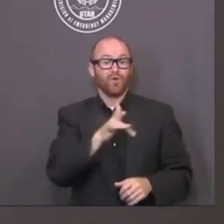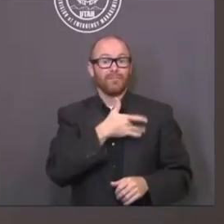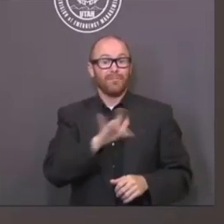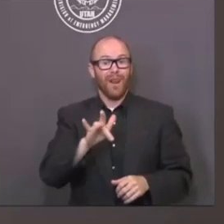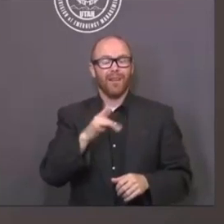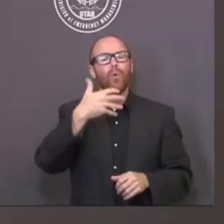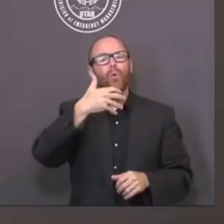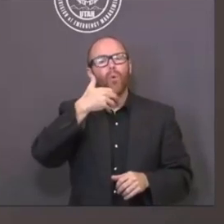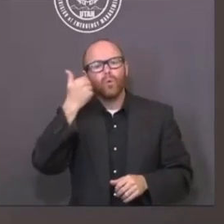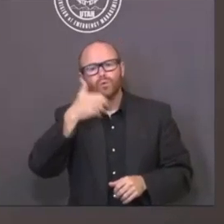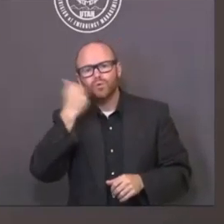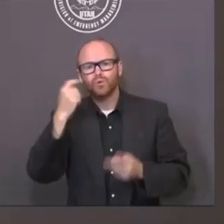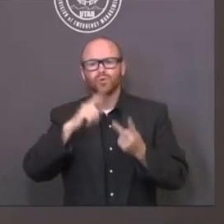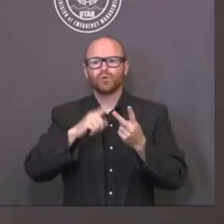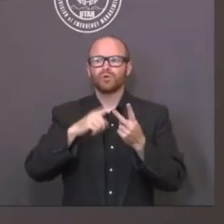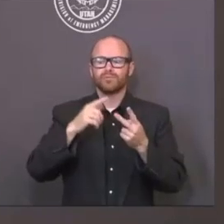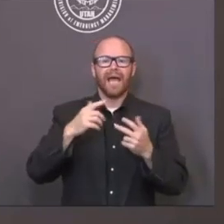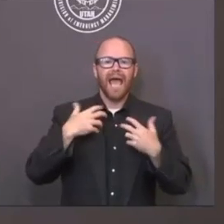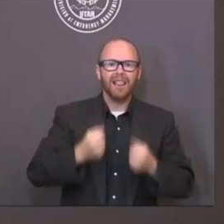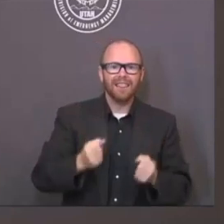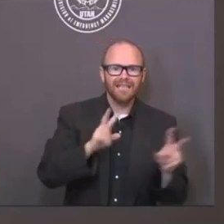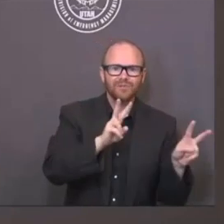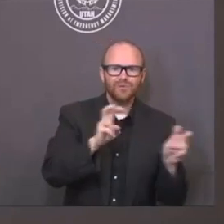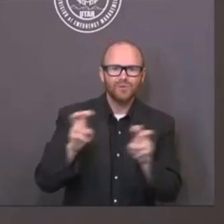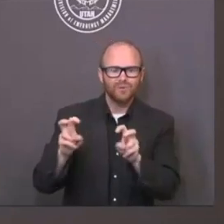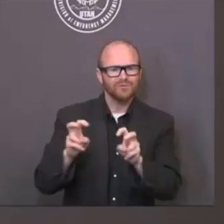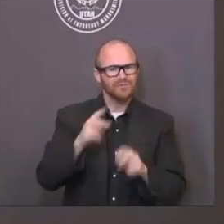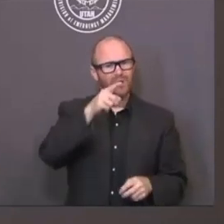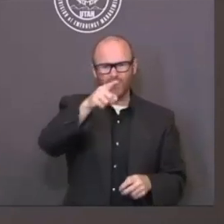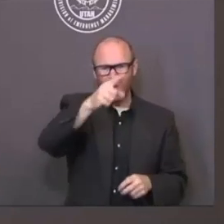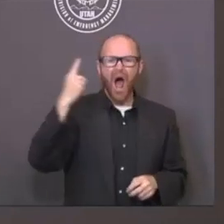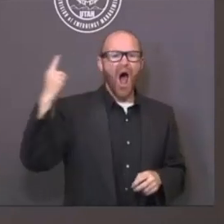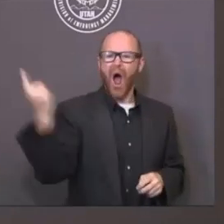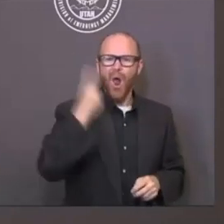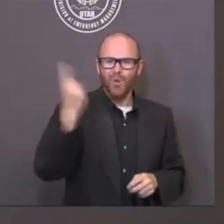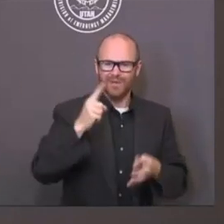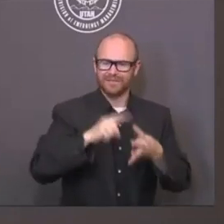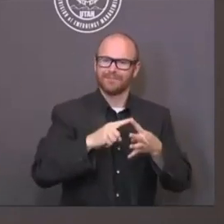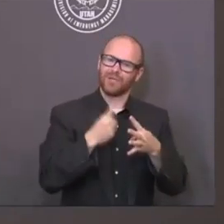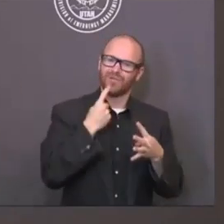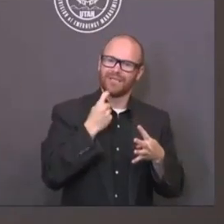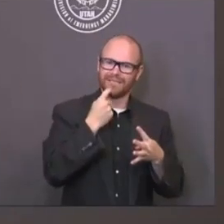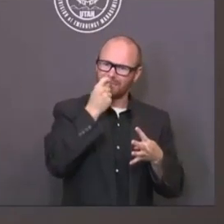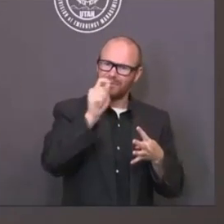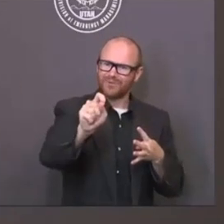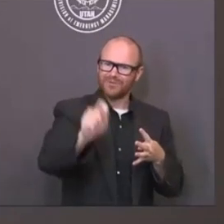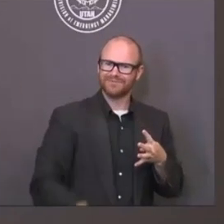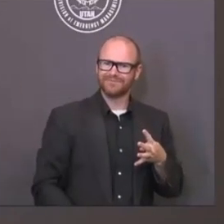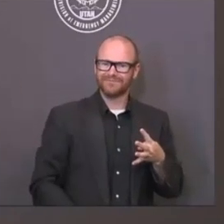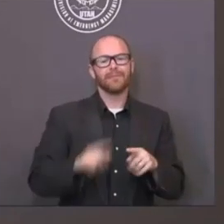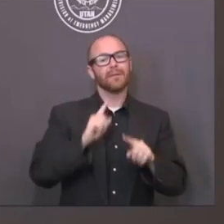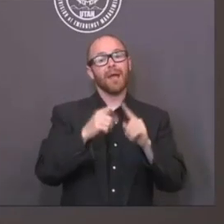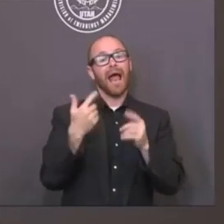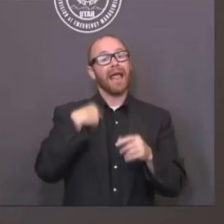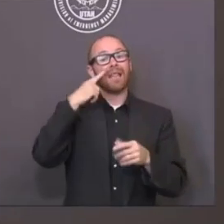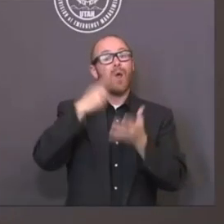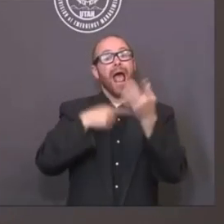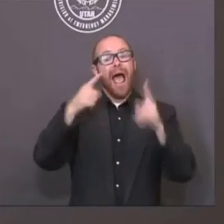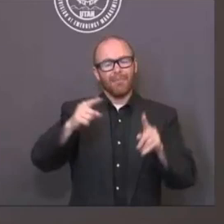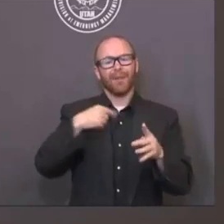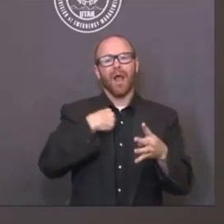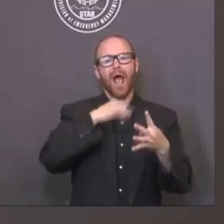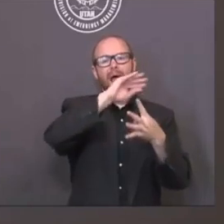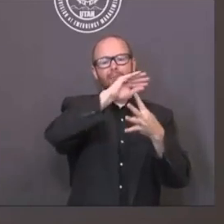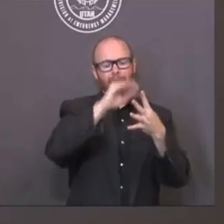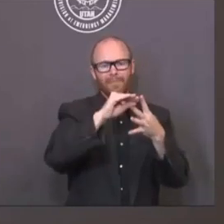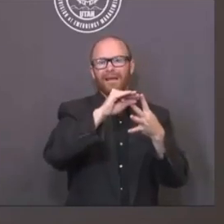there. And what we did not anticipate is that people would change their behaviors and be a little more casual and cavalier. I get